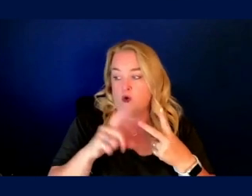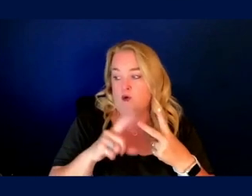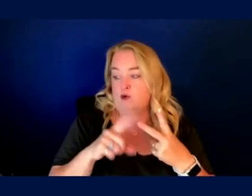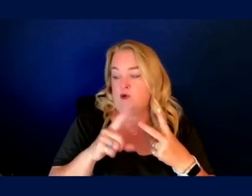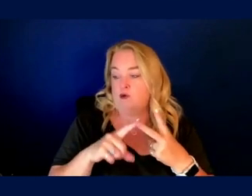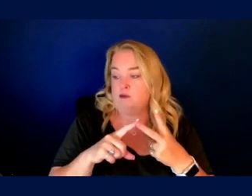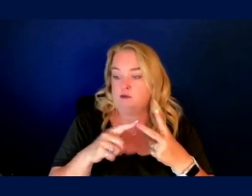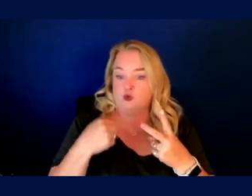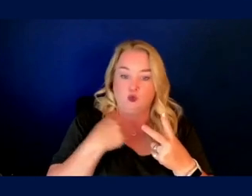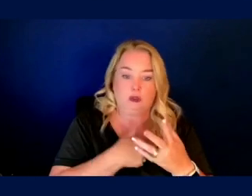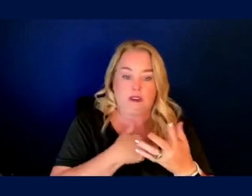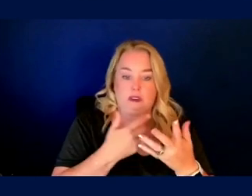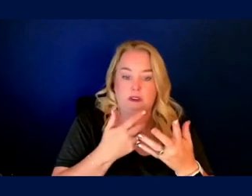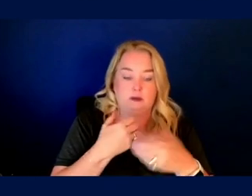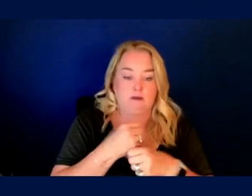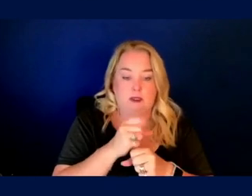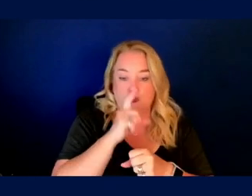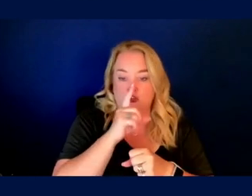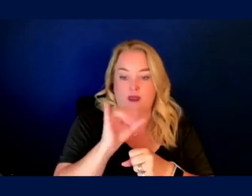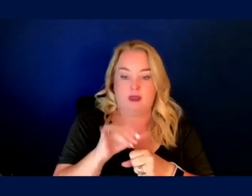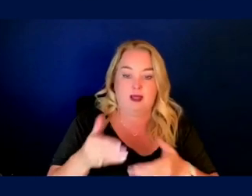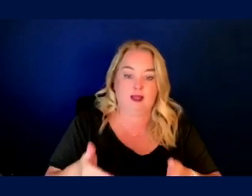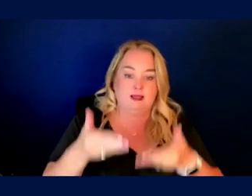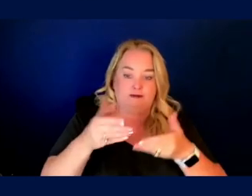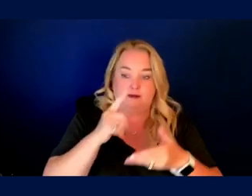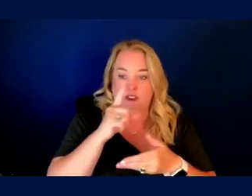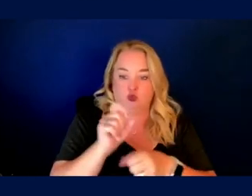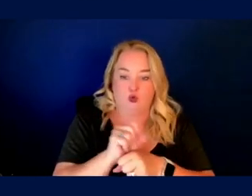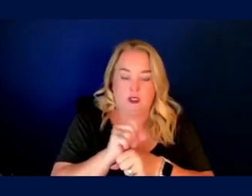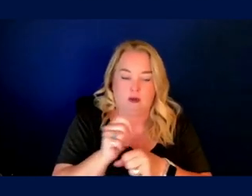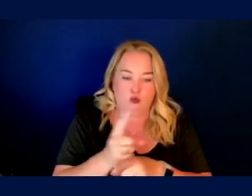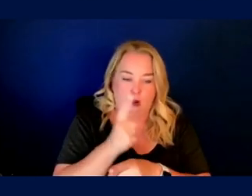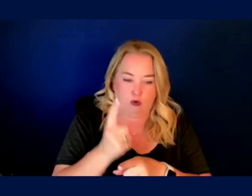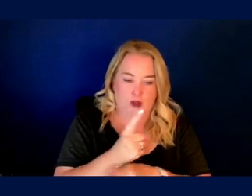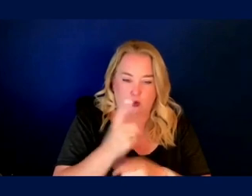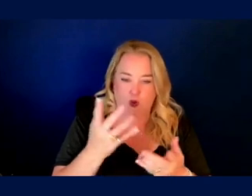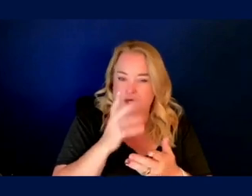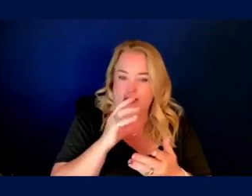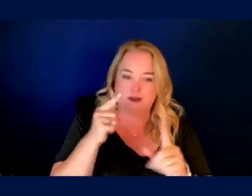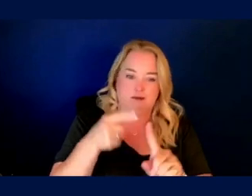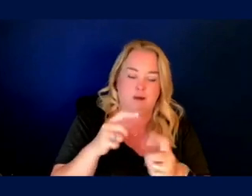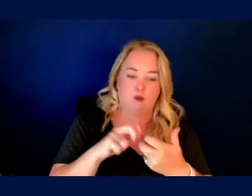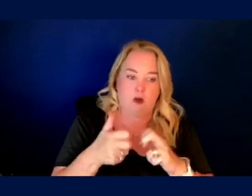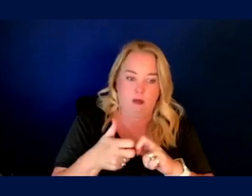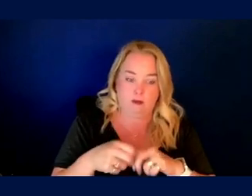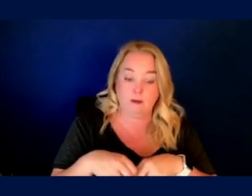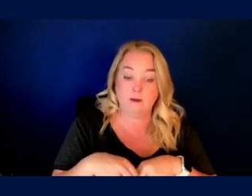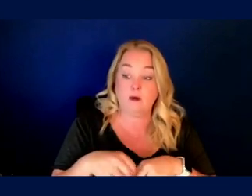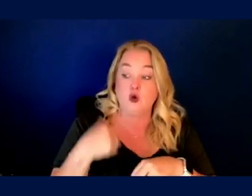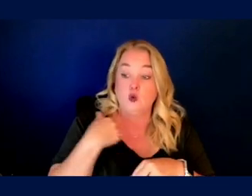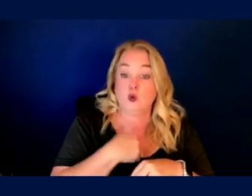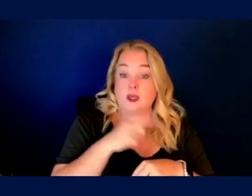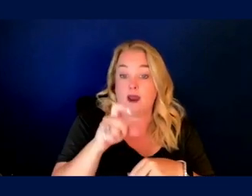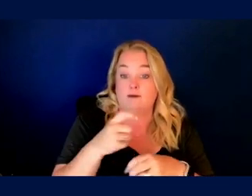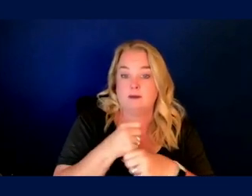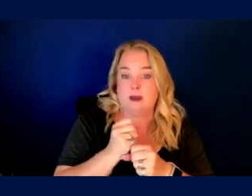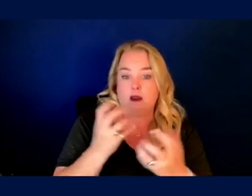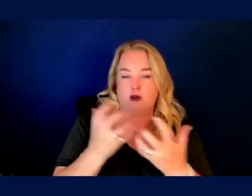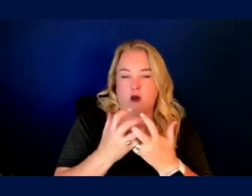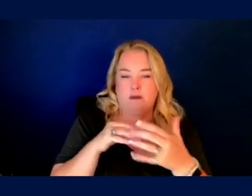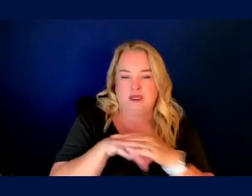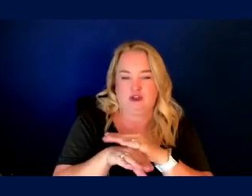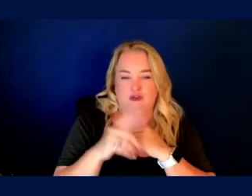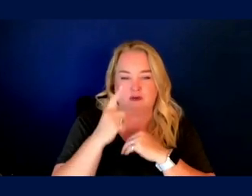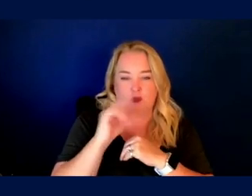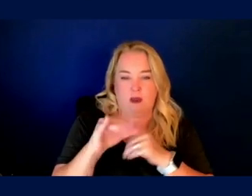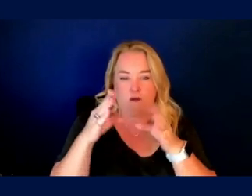ensure that the lift is working properly? You know, what's the problem? And if you say, well, that we have to make accommodations for this person